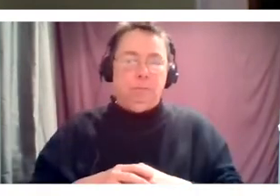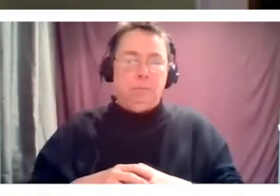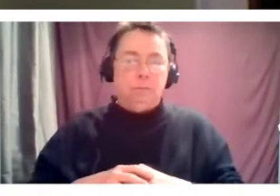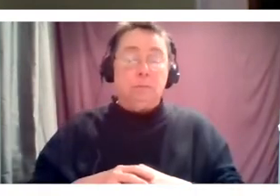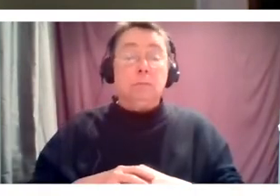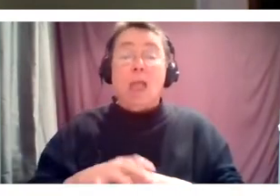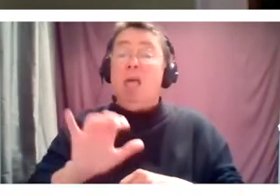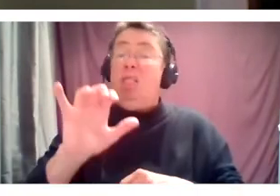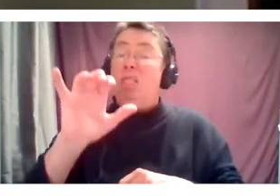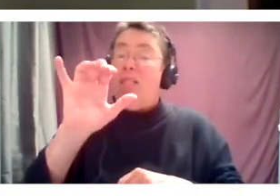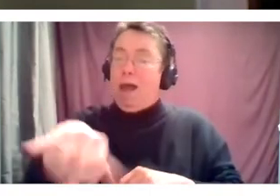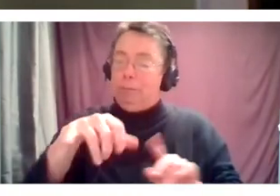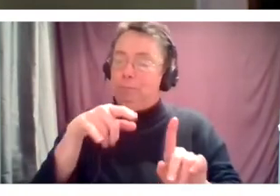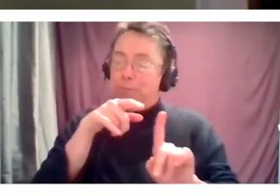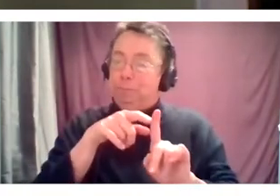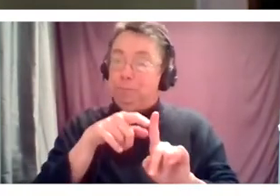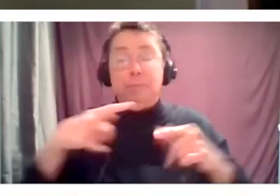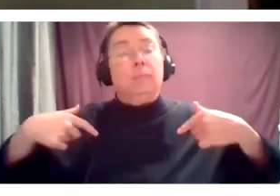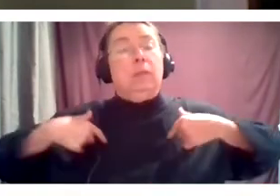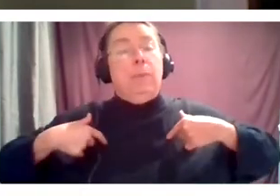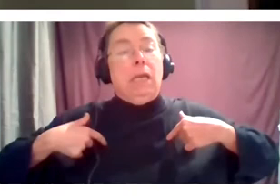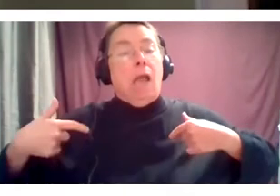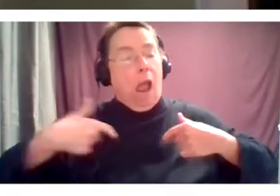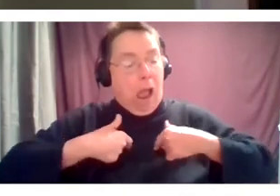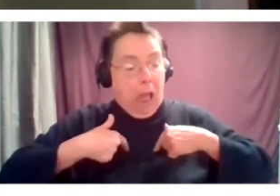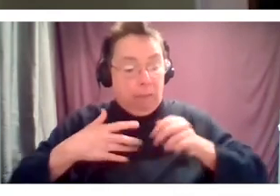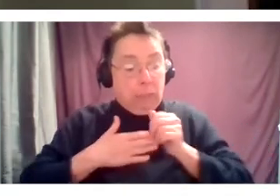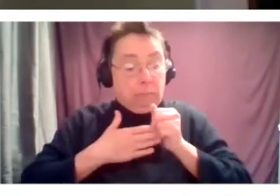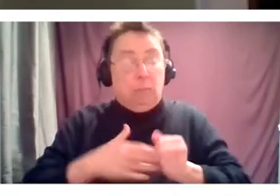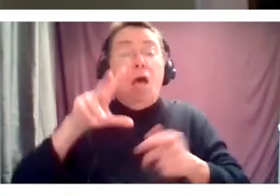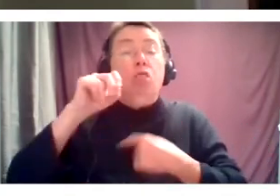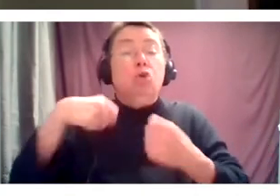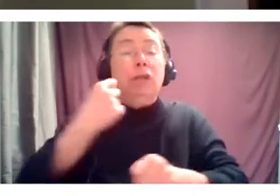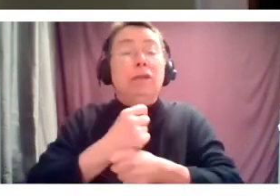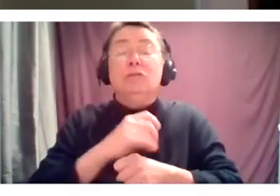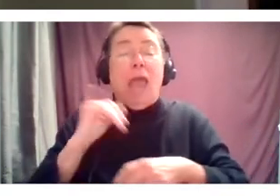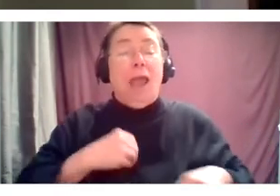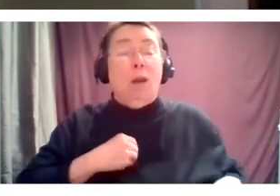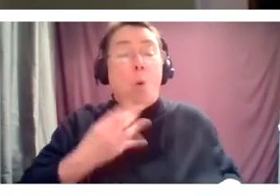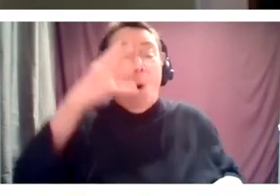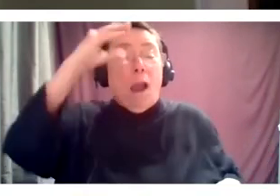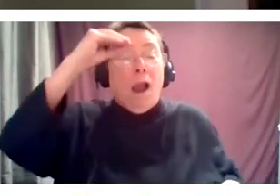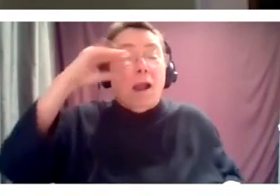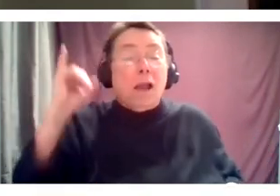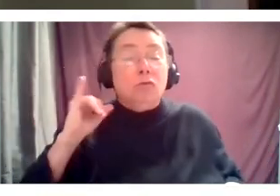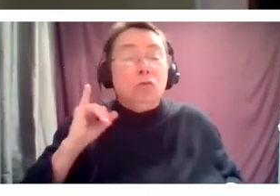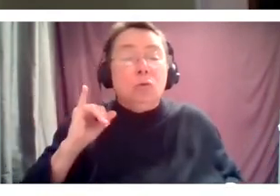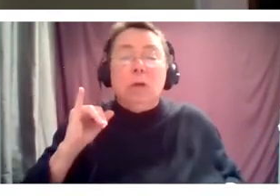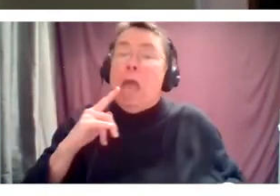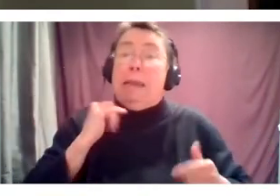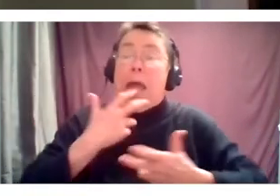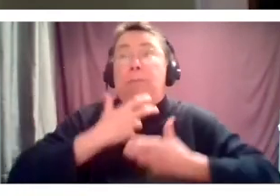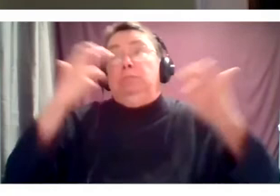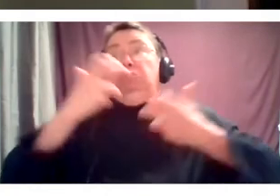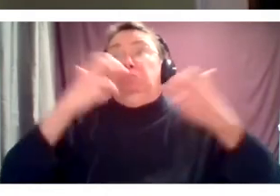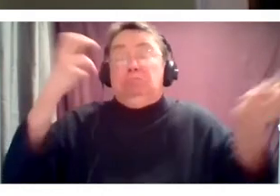comes down to me. I've been on this mic for 30 years plus as a white man. And it's, you know, I've been screaming about this stuff for 30 years and it hasn't